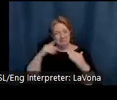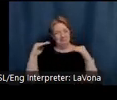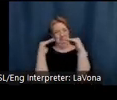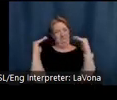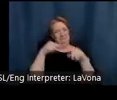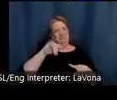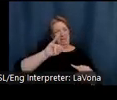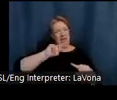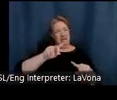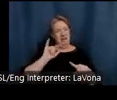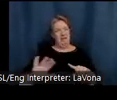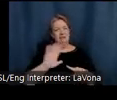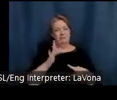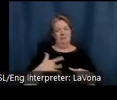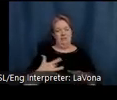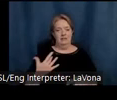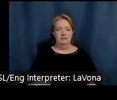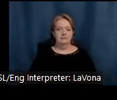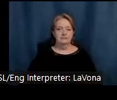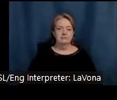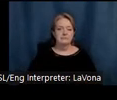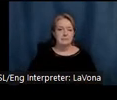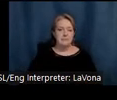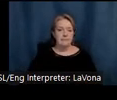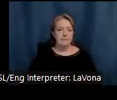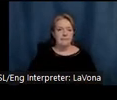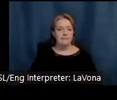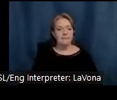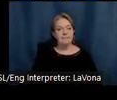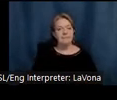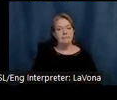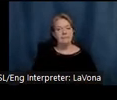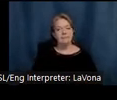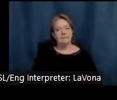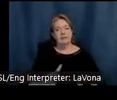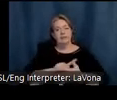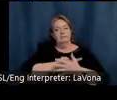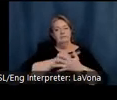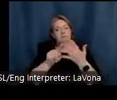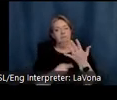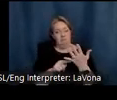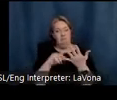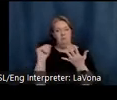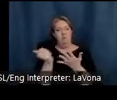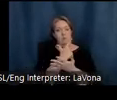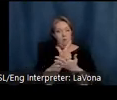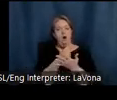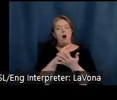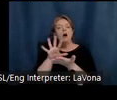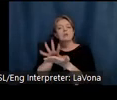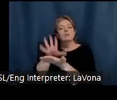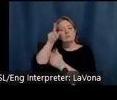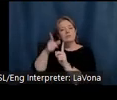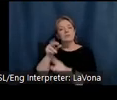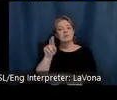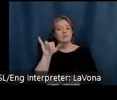Of these artists who studied at the Royal Academy, Steele, Forsythe, and Adams, they would